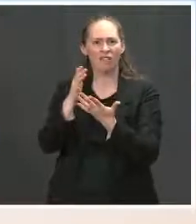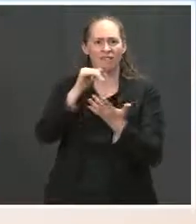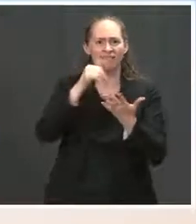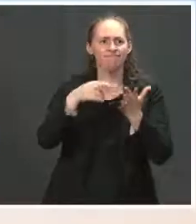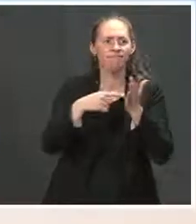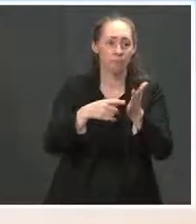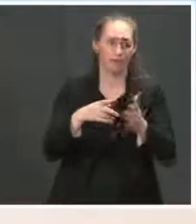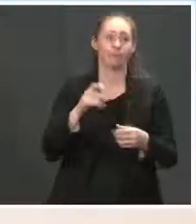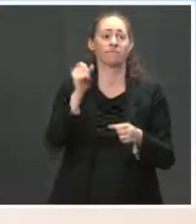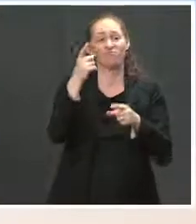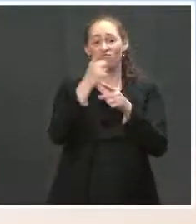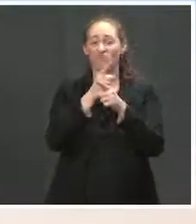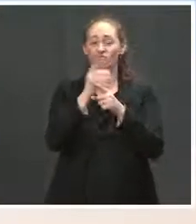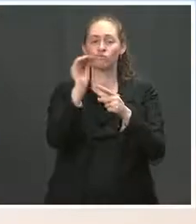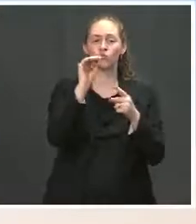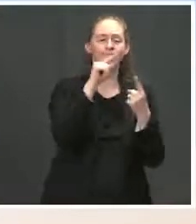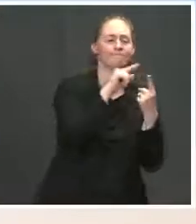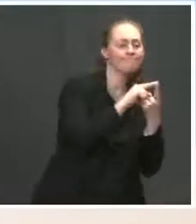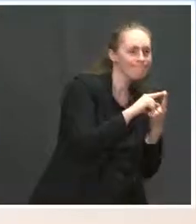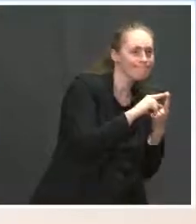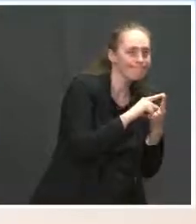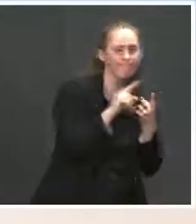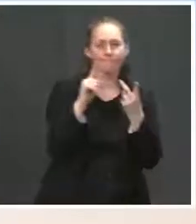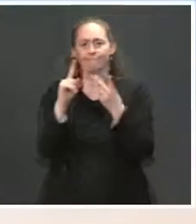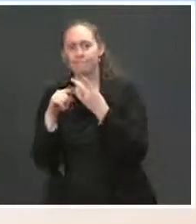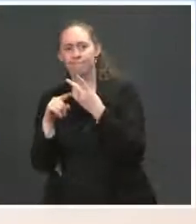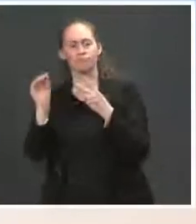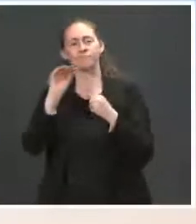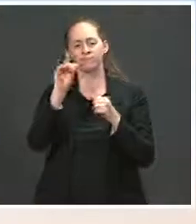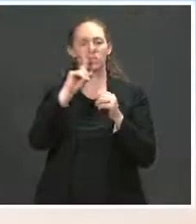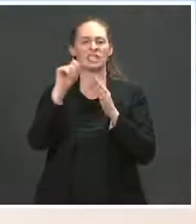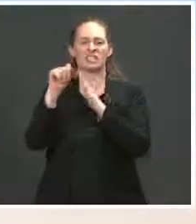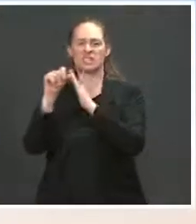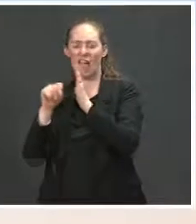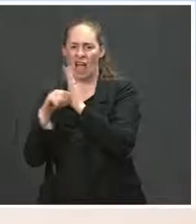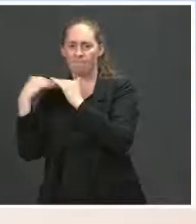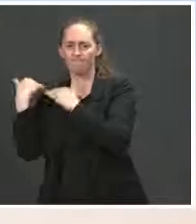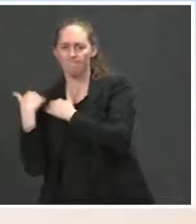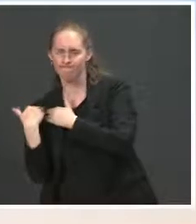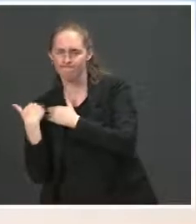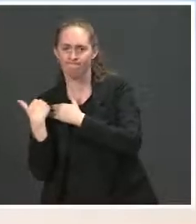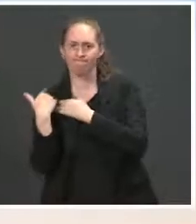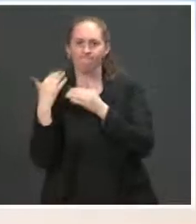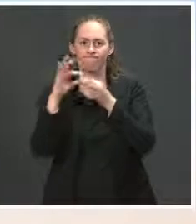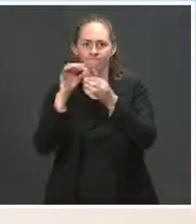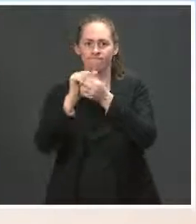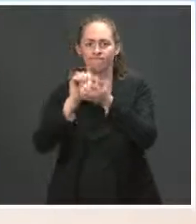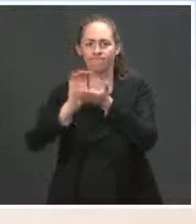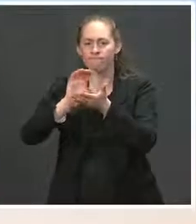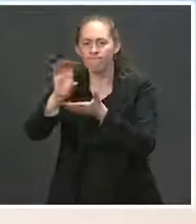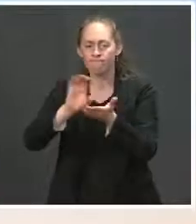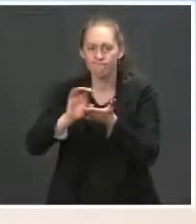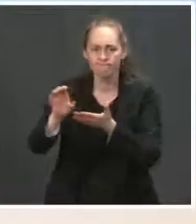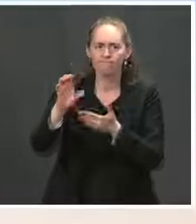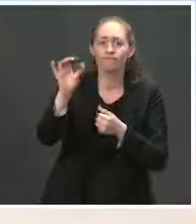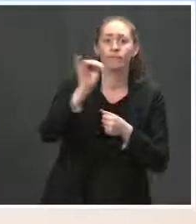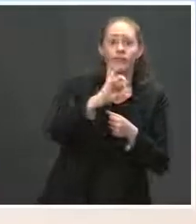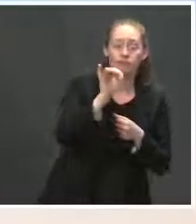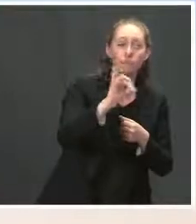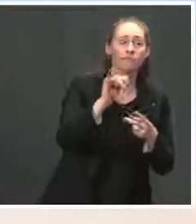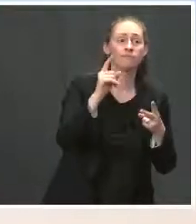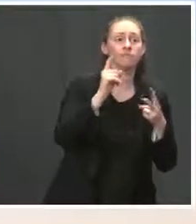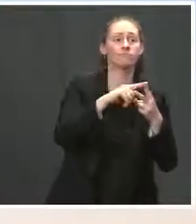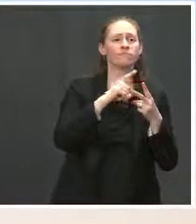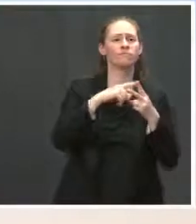other. I mean, there are responsibilities that the state has because there's certain funding that goes to the state to deploy in a lot of these areas. But there's also responsibilities